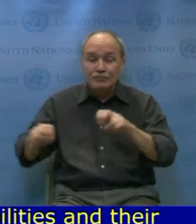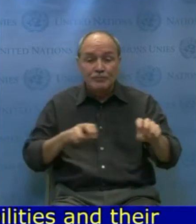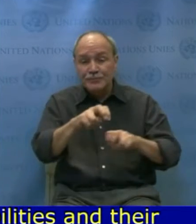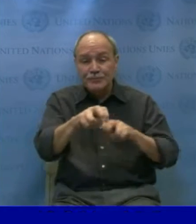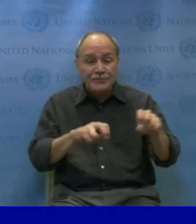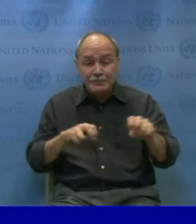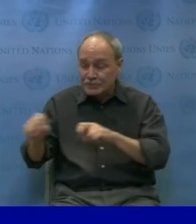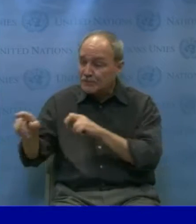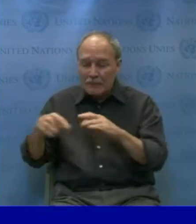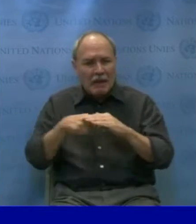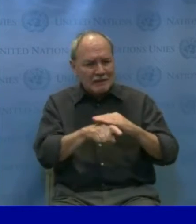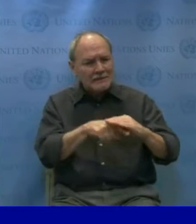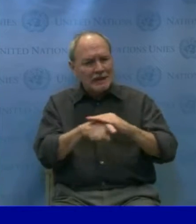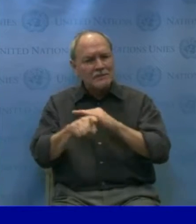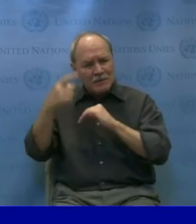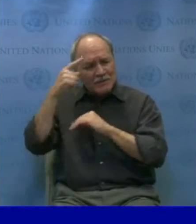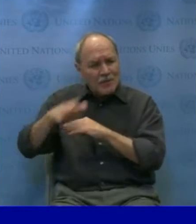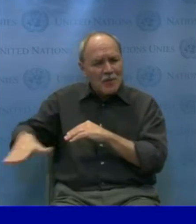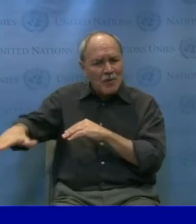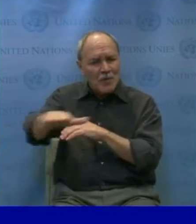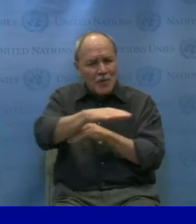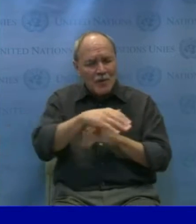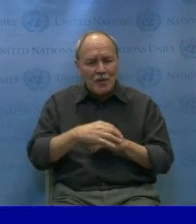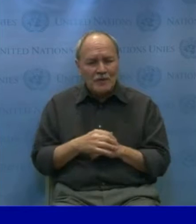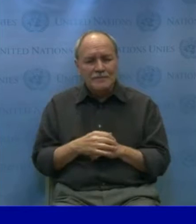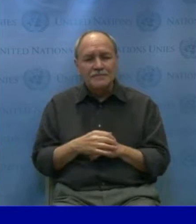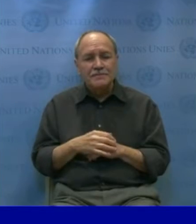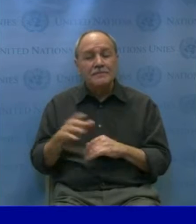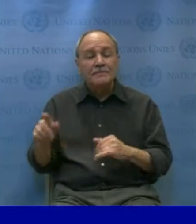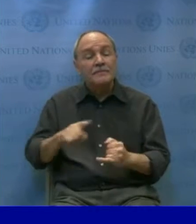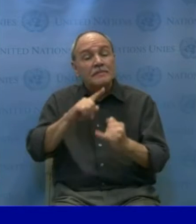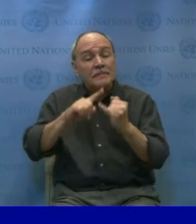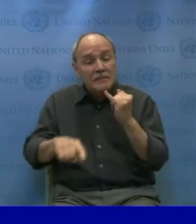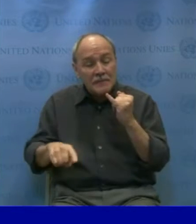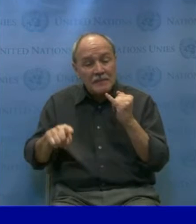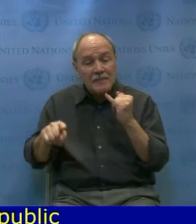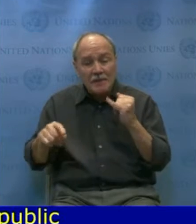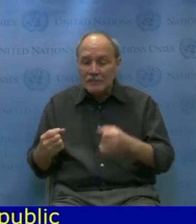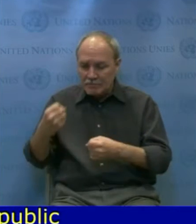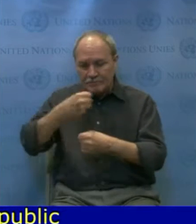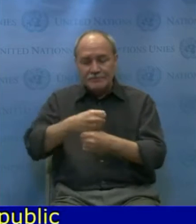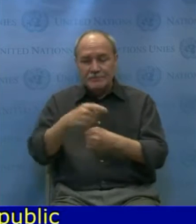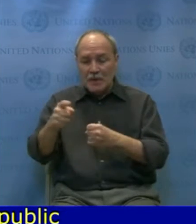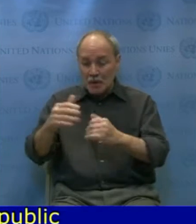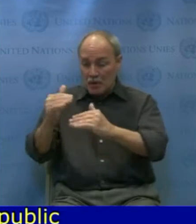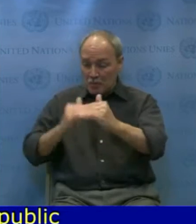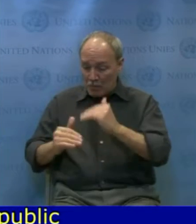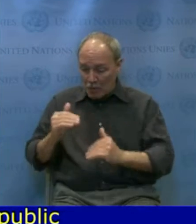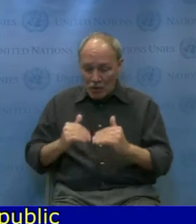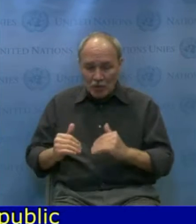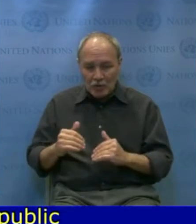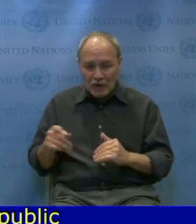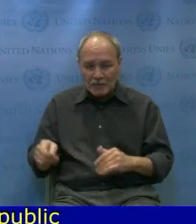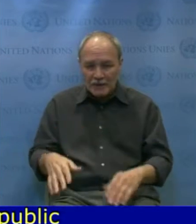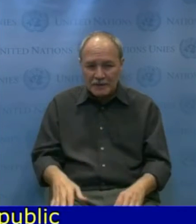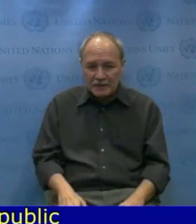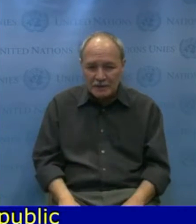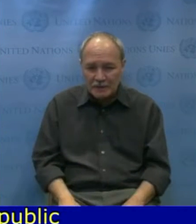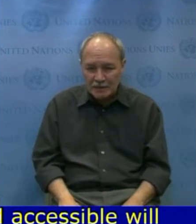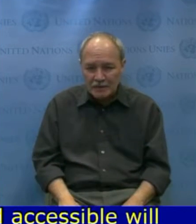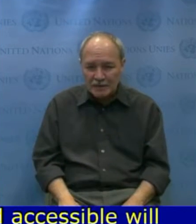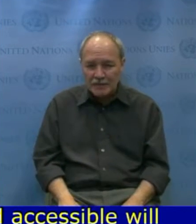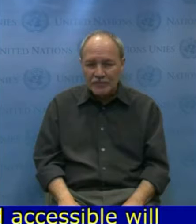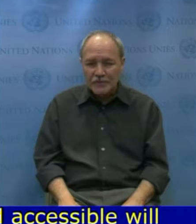activities, and leisure for all. And finally, establishing specific programs to recognize the value of unpaid work and care,